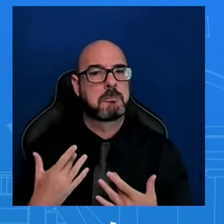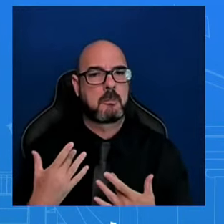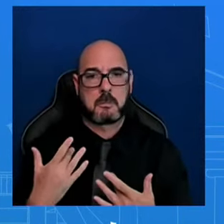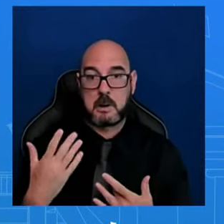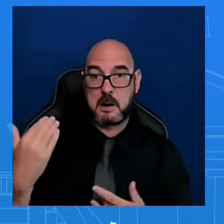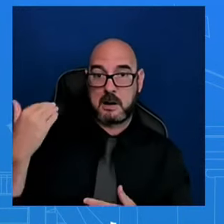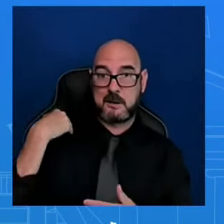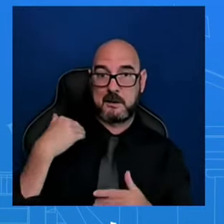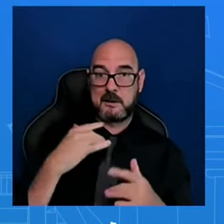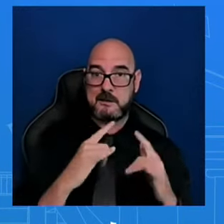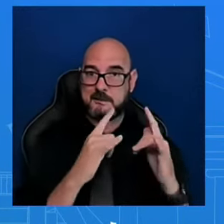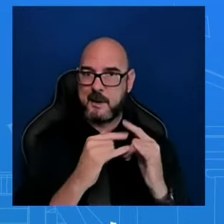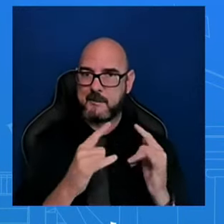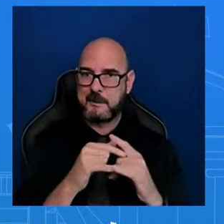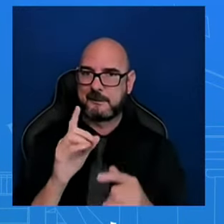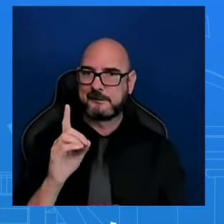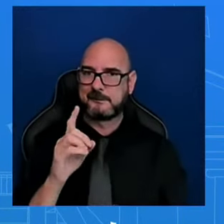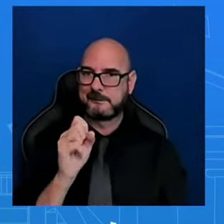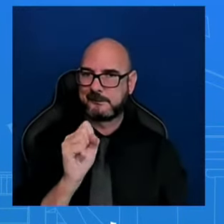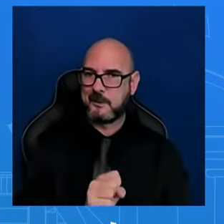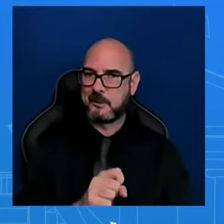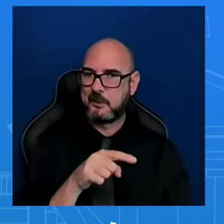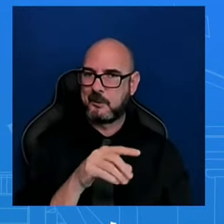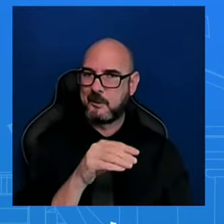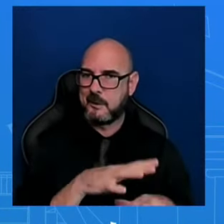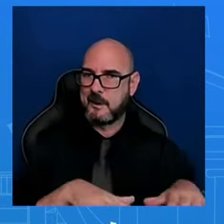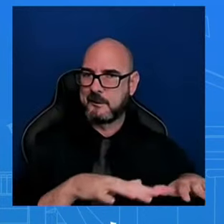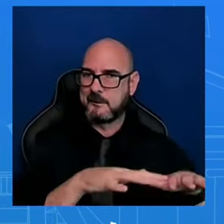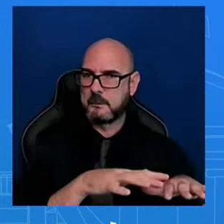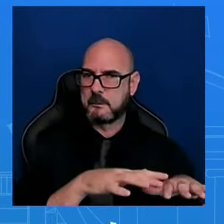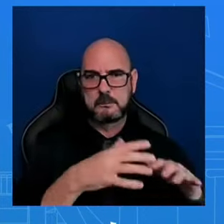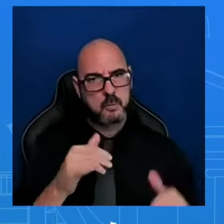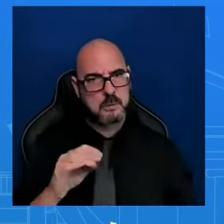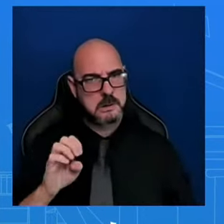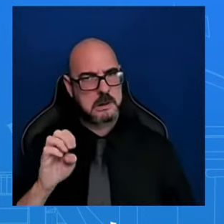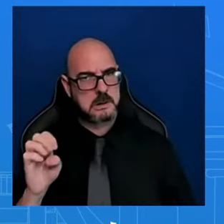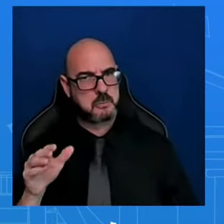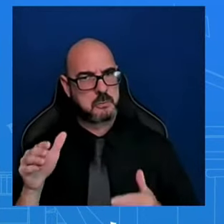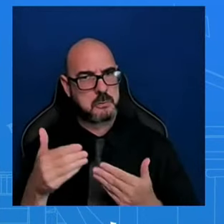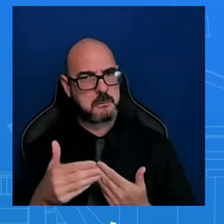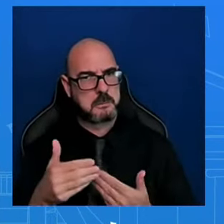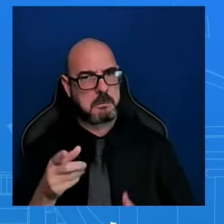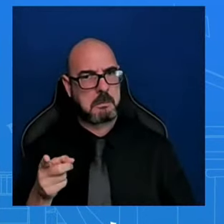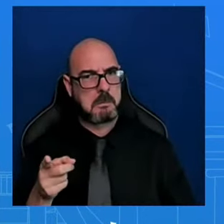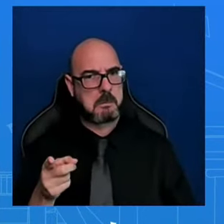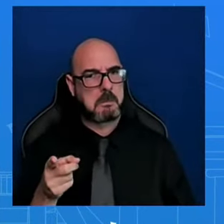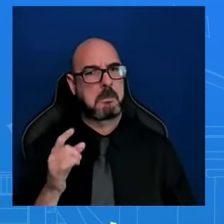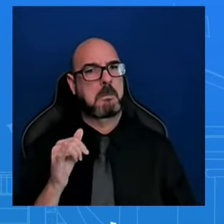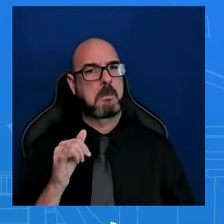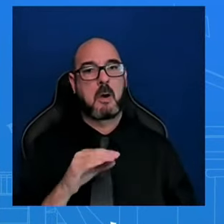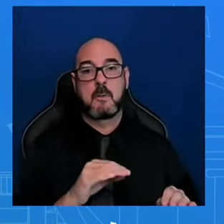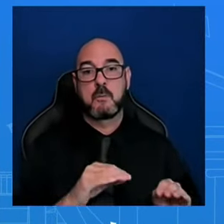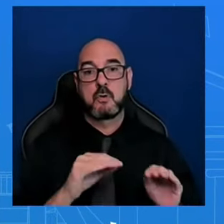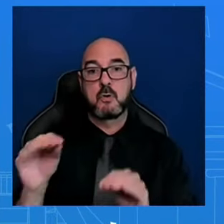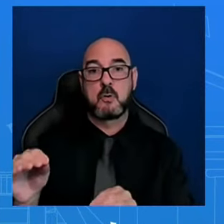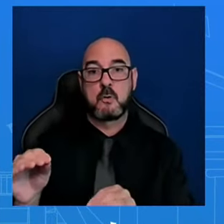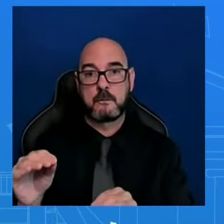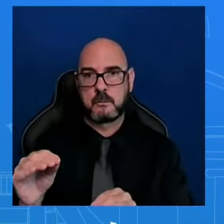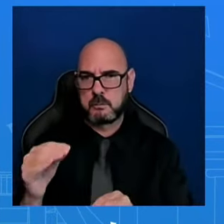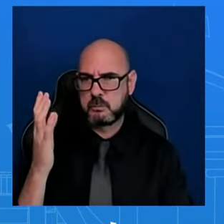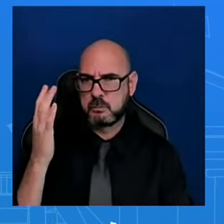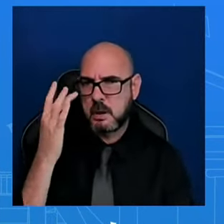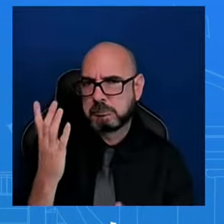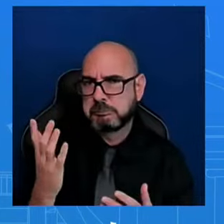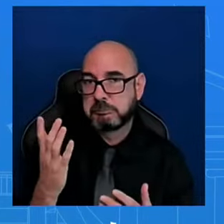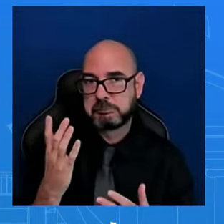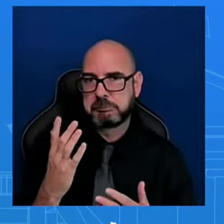Yeah. Was the East Room chosen out of concern that protesters who have been coming after the president might be shouting out, have the South Lawn? Not at